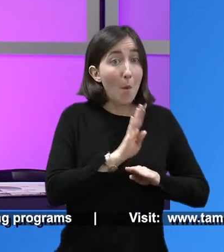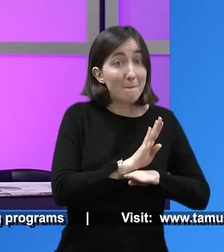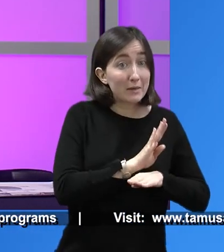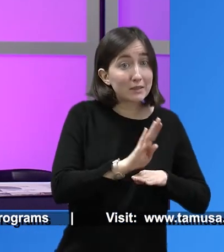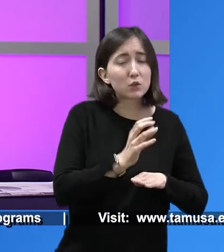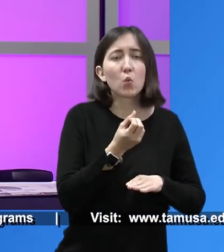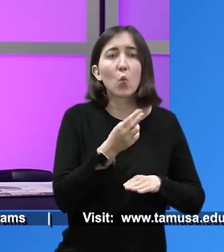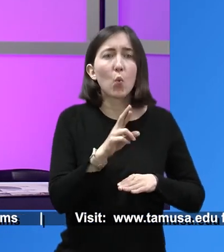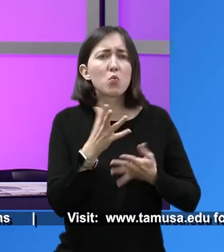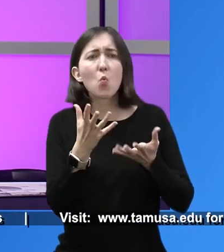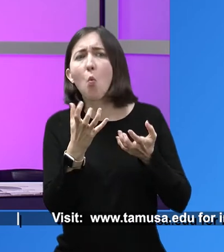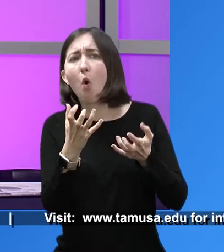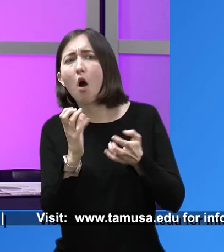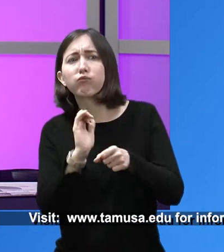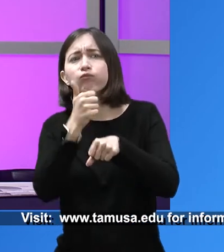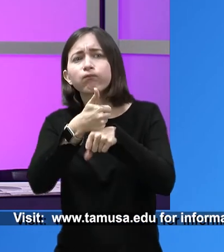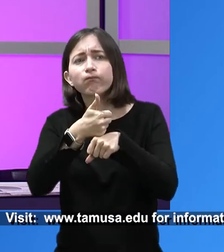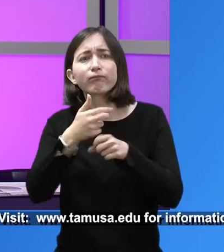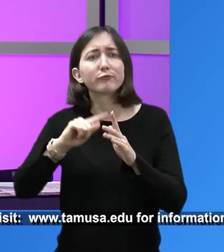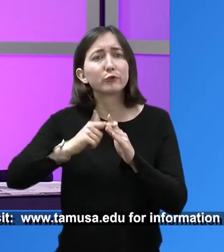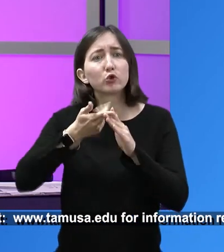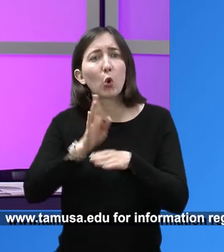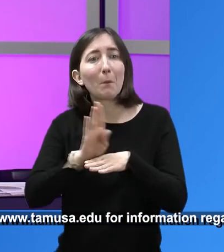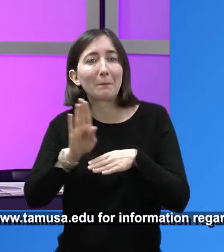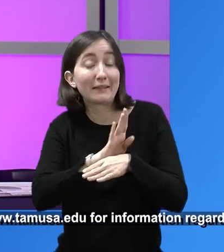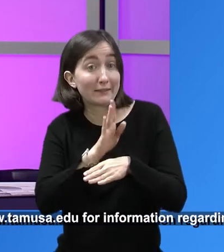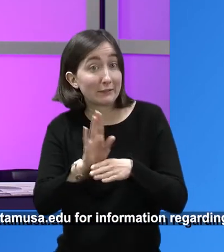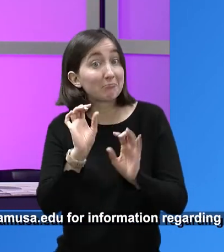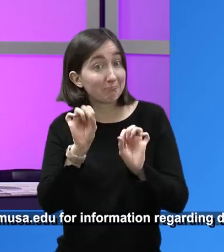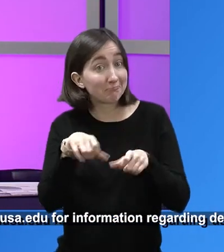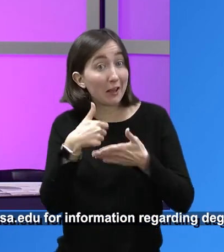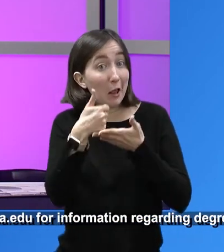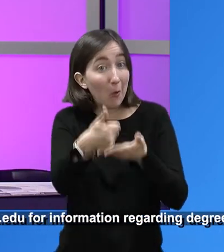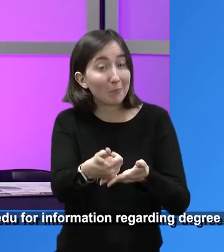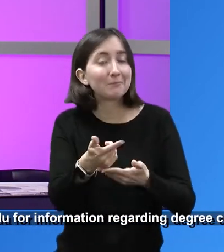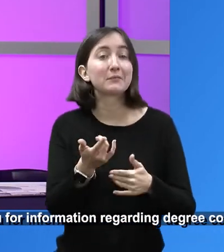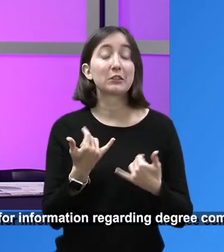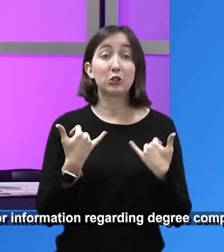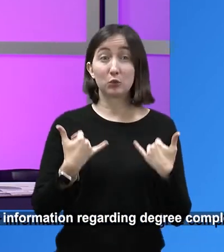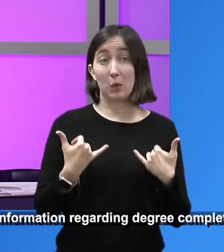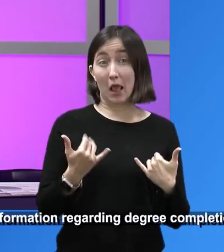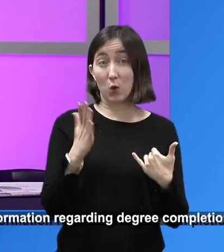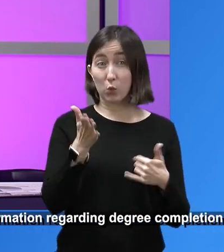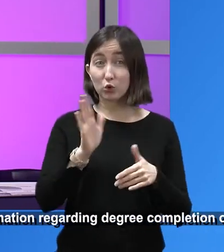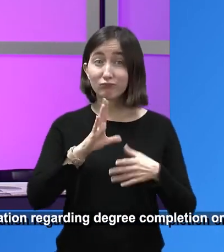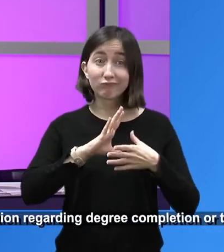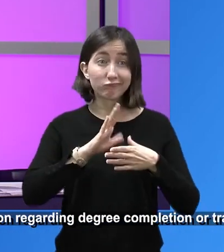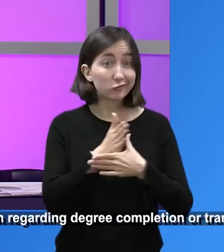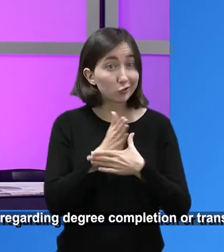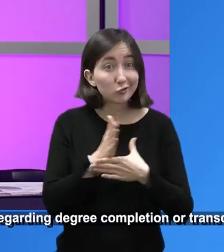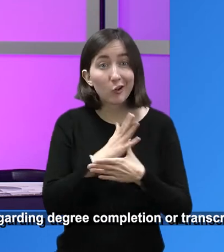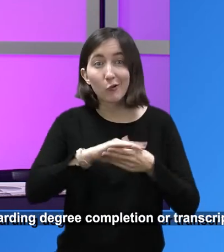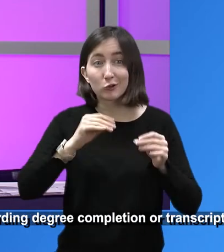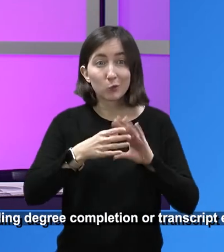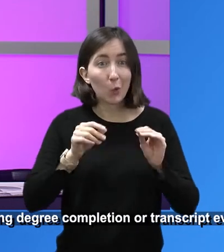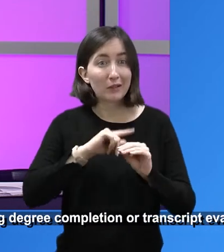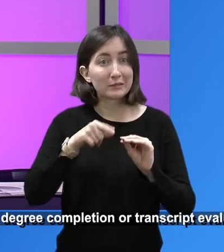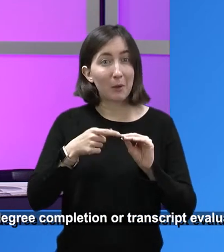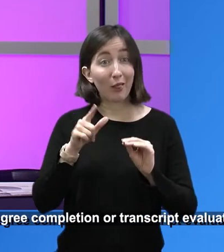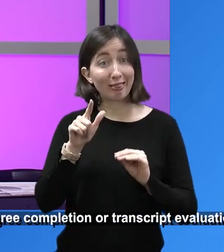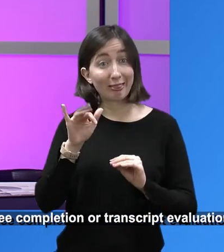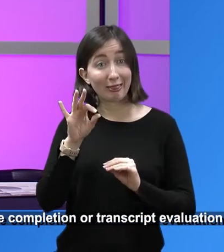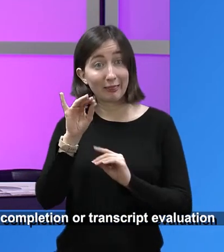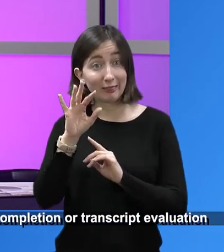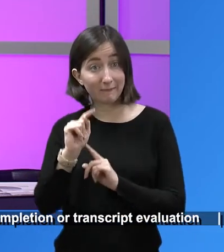So for the next 45 minutes, we're going to be sharing with you stories about LIFT Fund, the people that are part of our lives and part of our